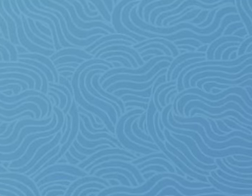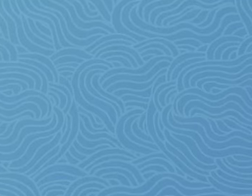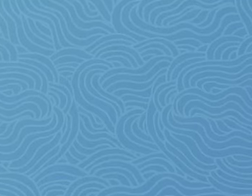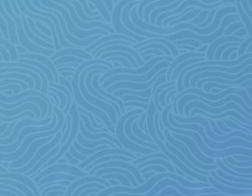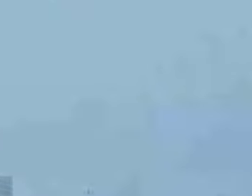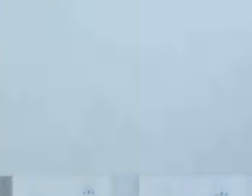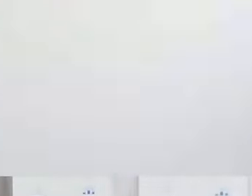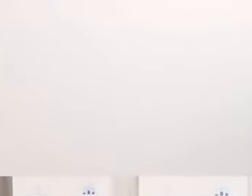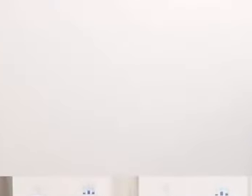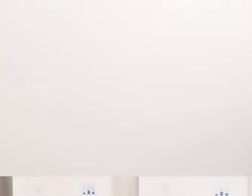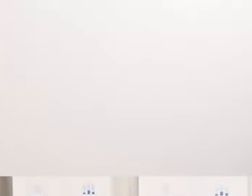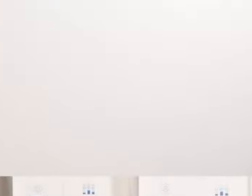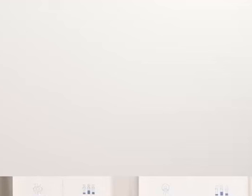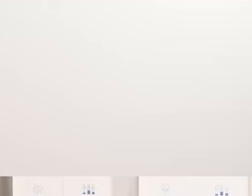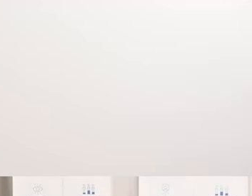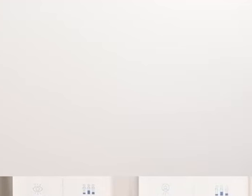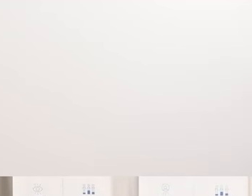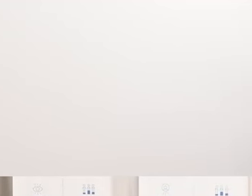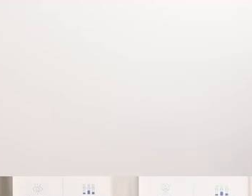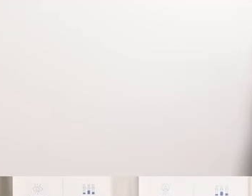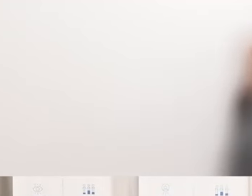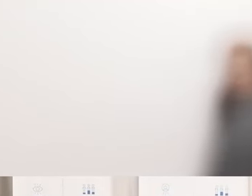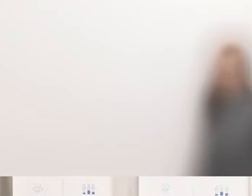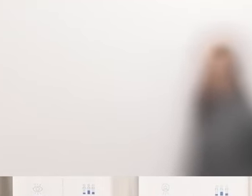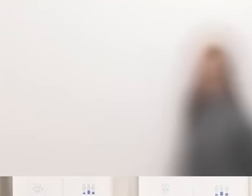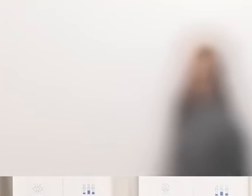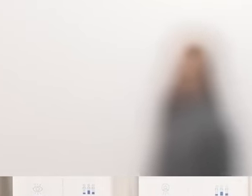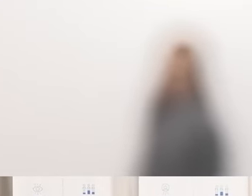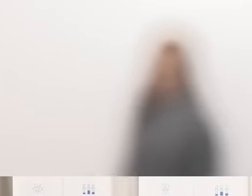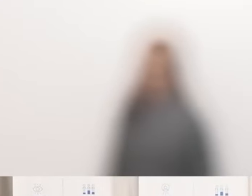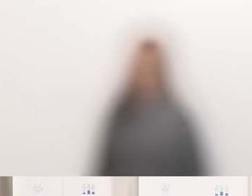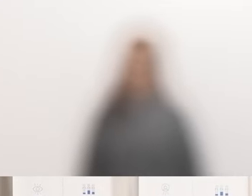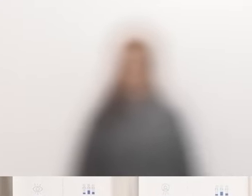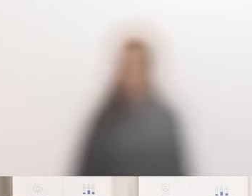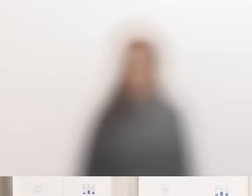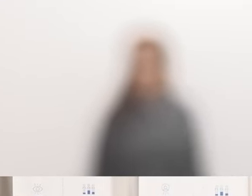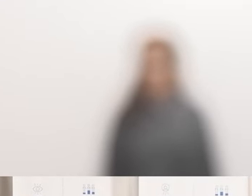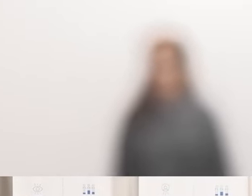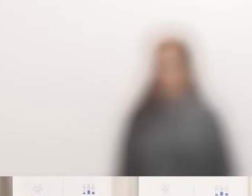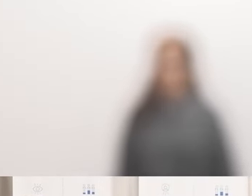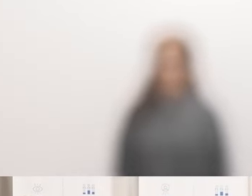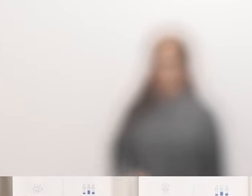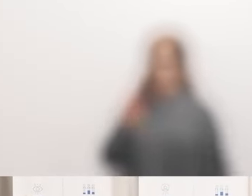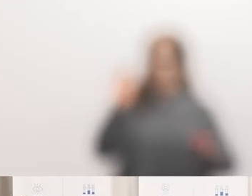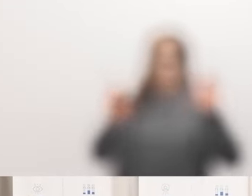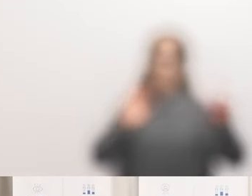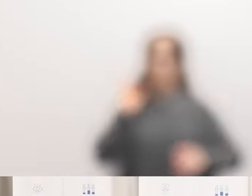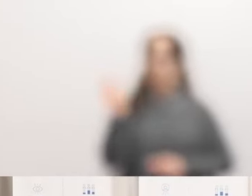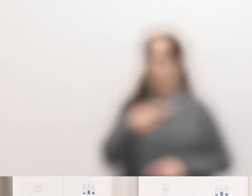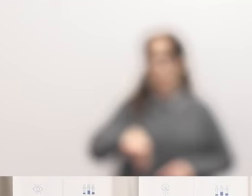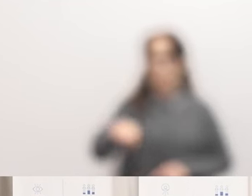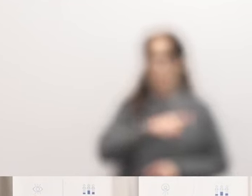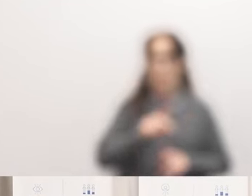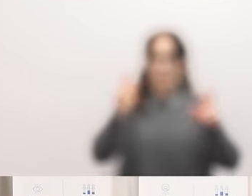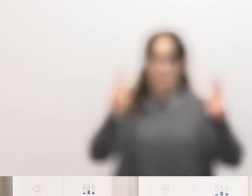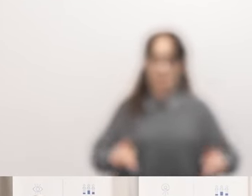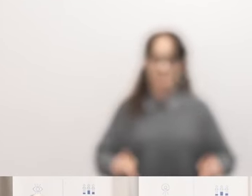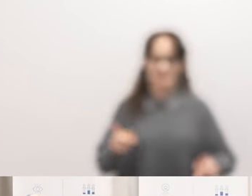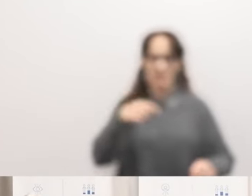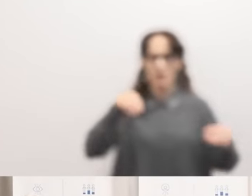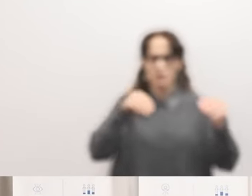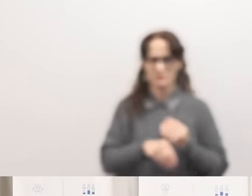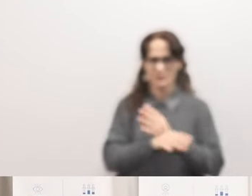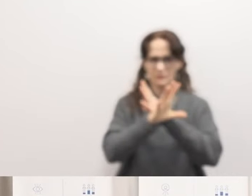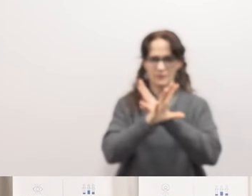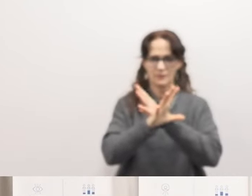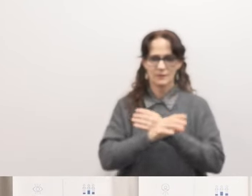here to those in person and also for those who are watching us live streaming i will ask the board secretary to take